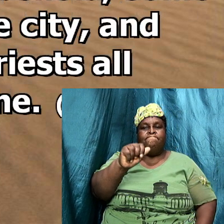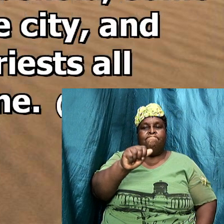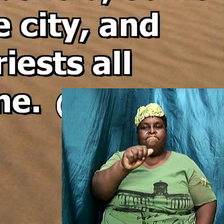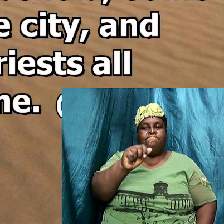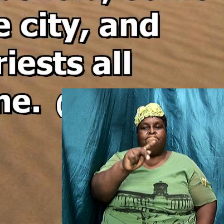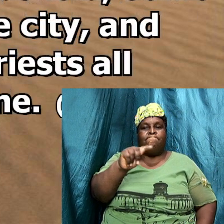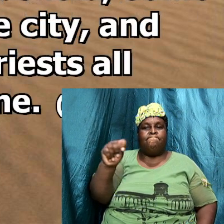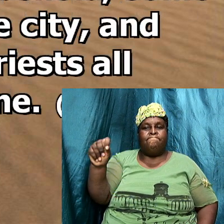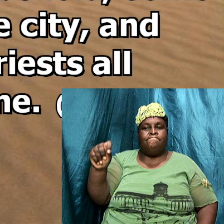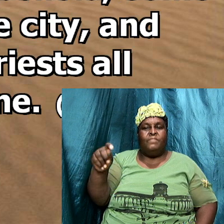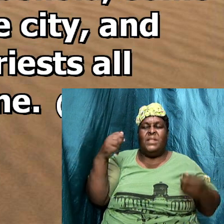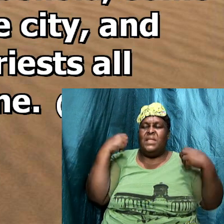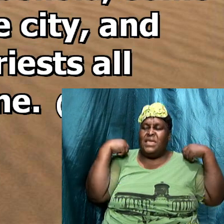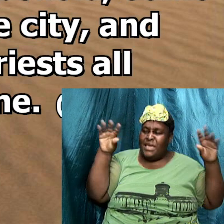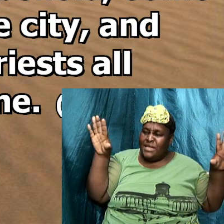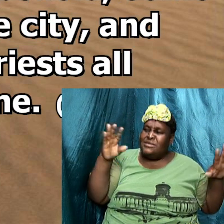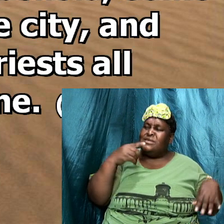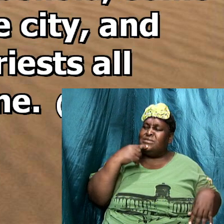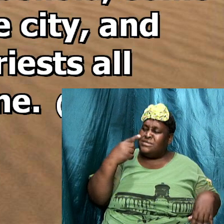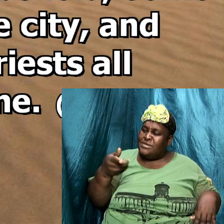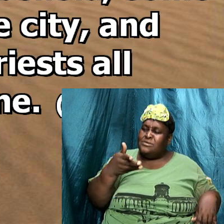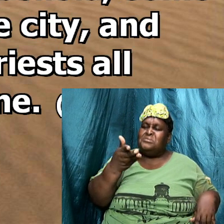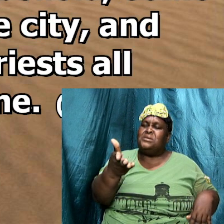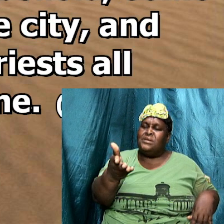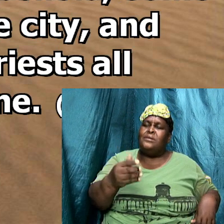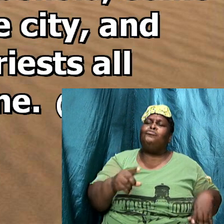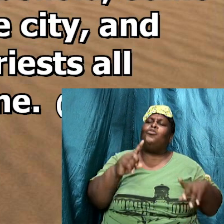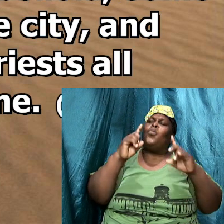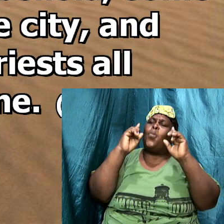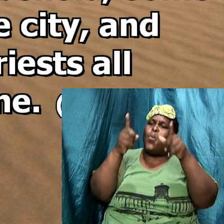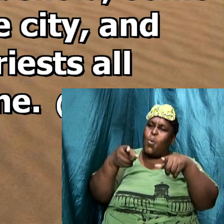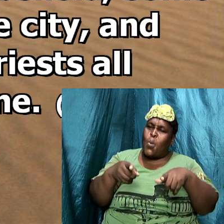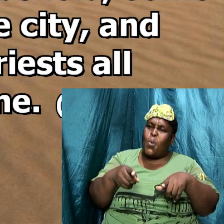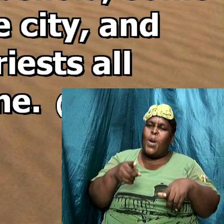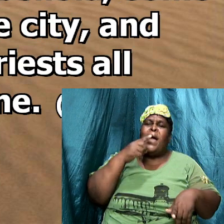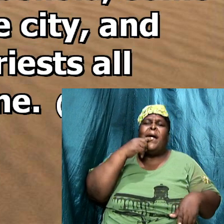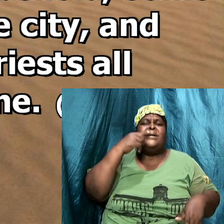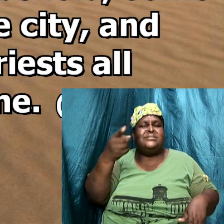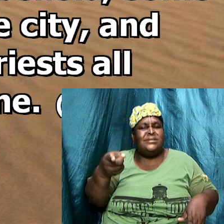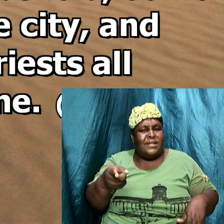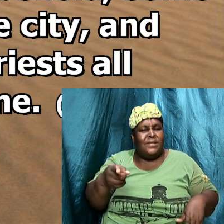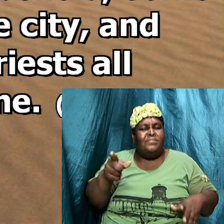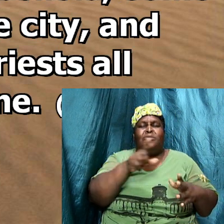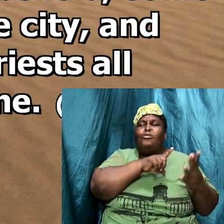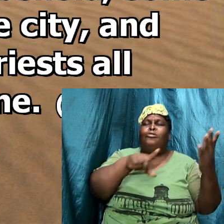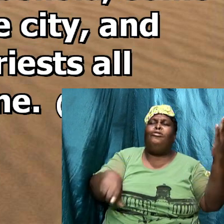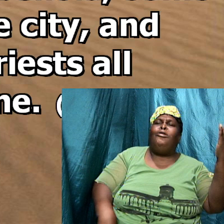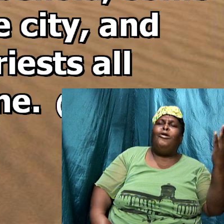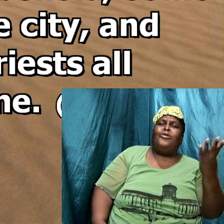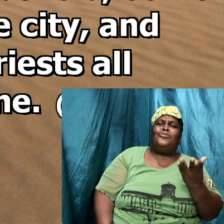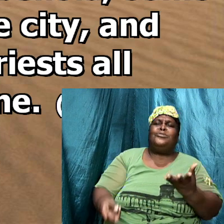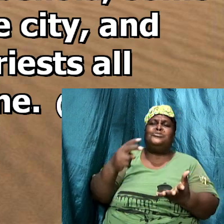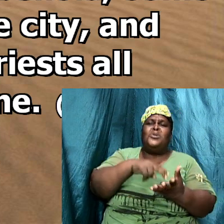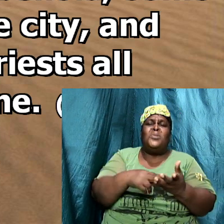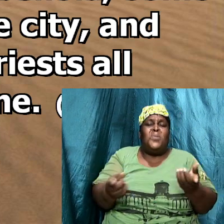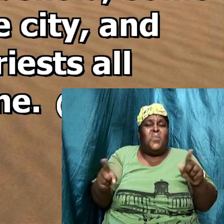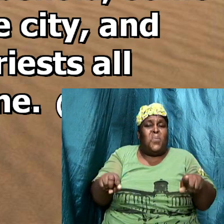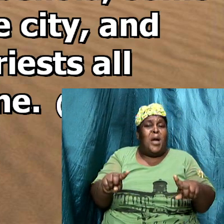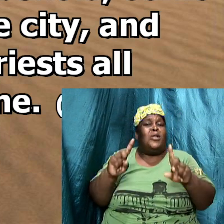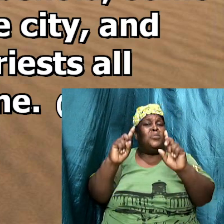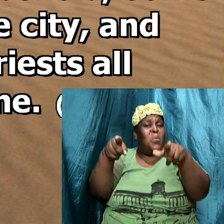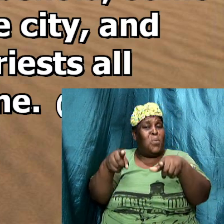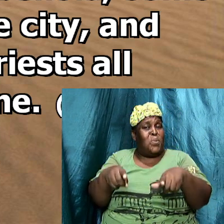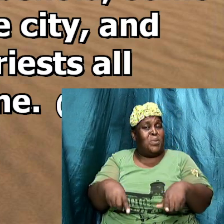so the angel said to them go and tell them that the Lord has risen while they were going now